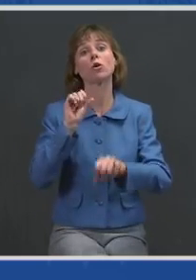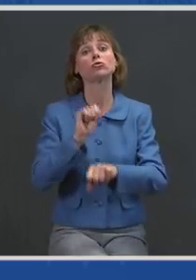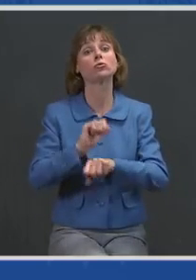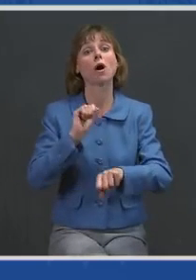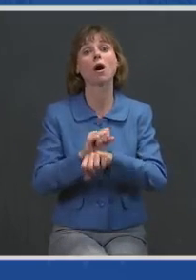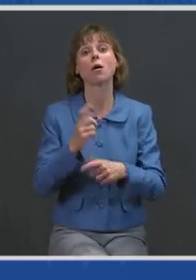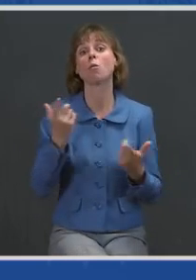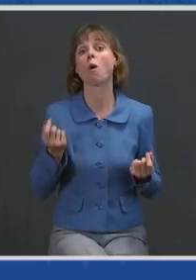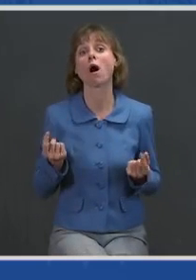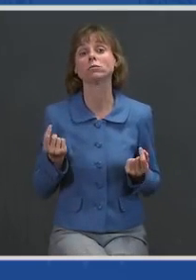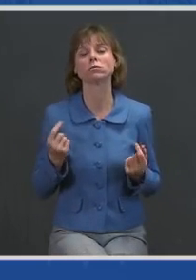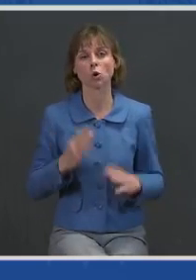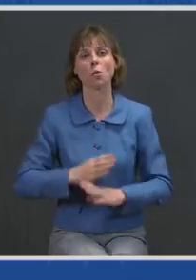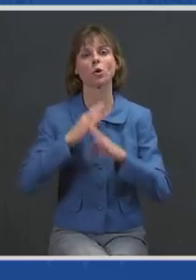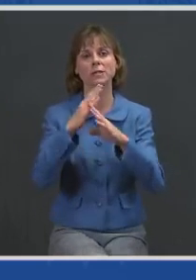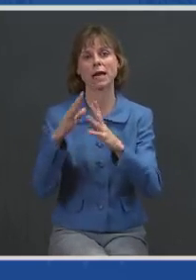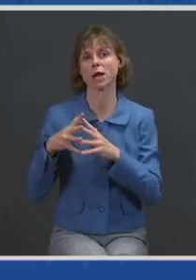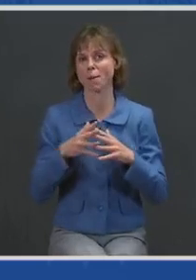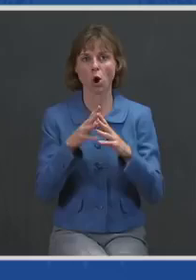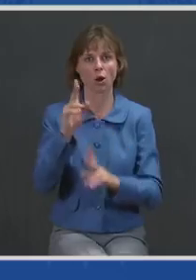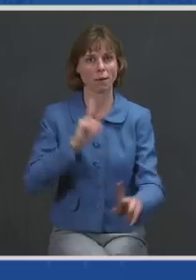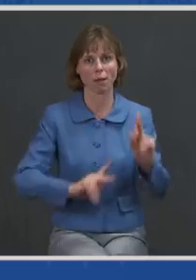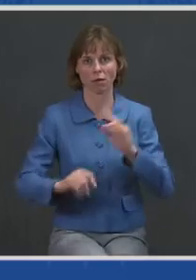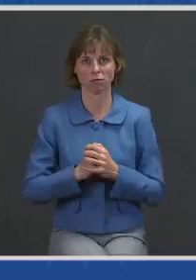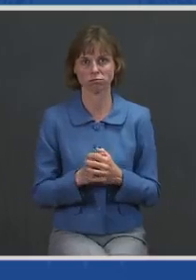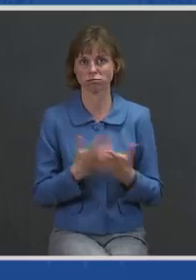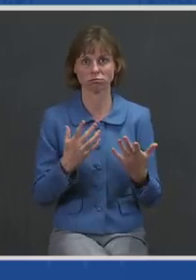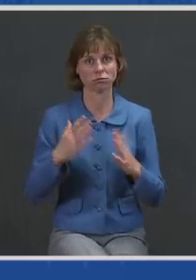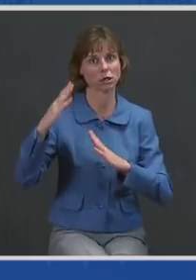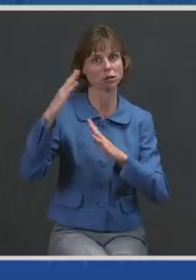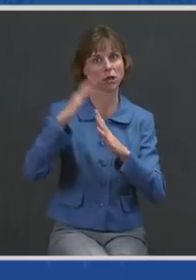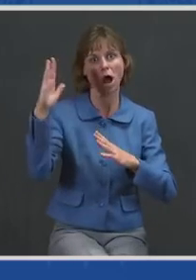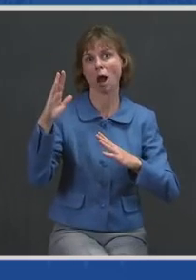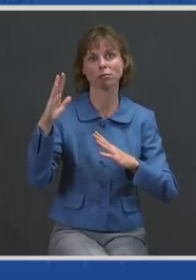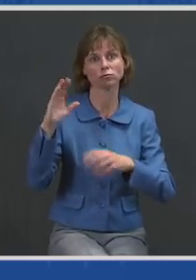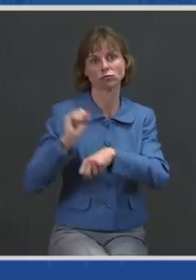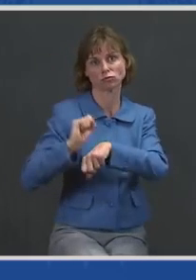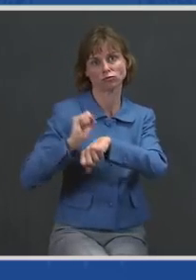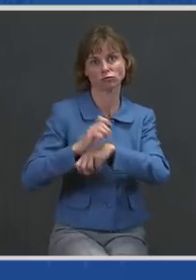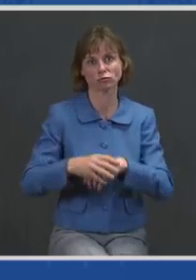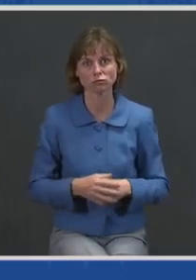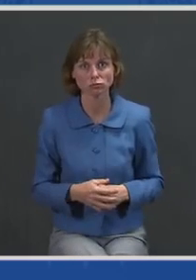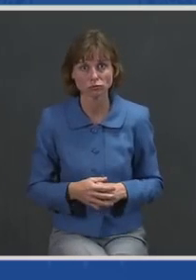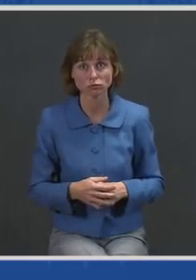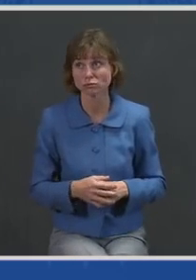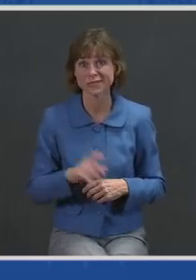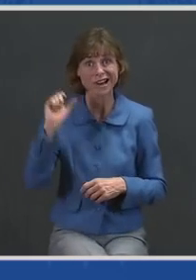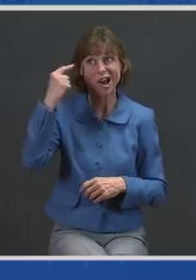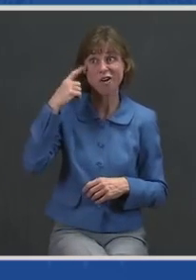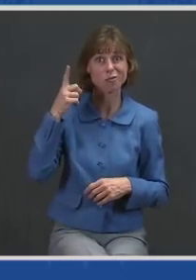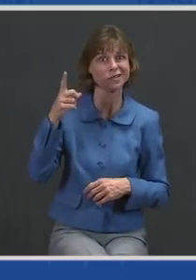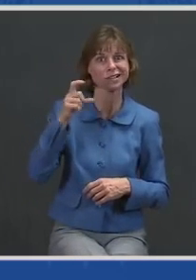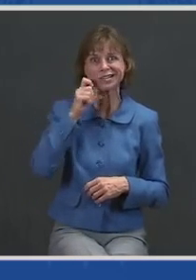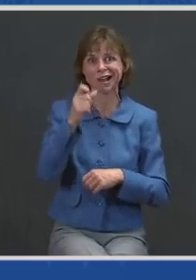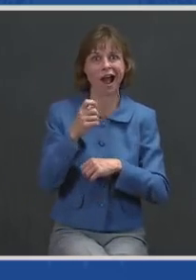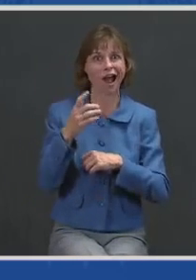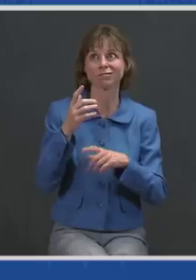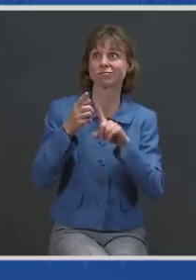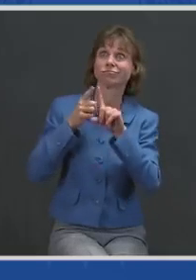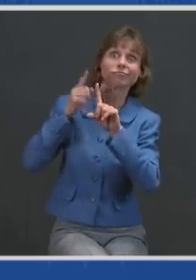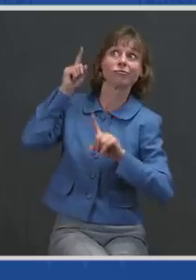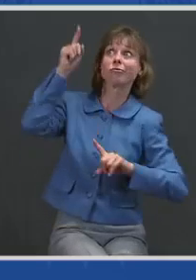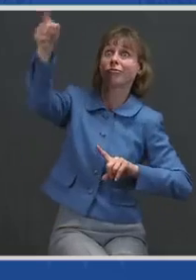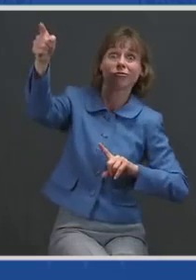the American people. No function more important. We need to remember the government isn't some foreign force in a distant